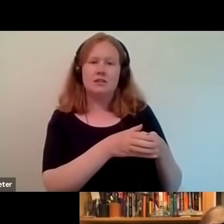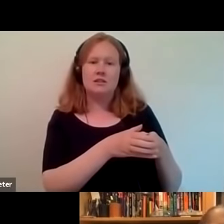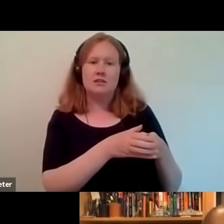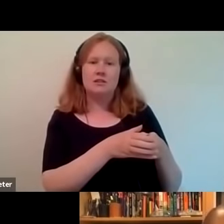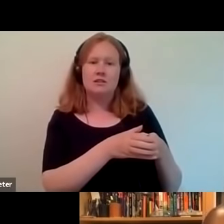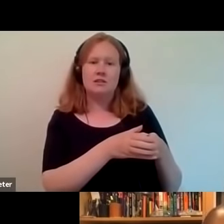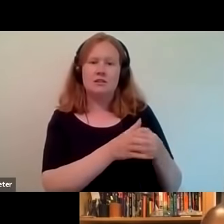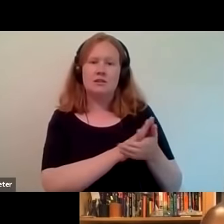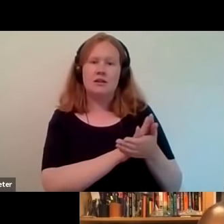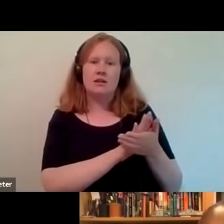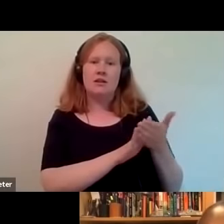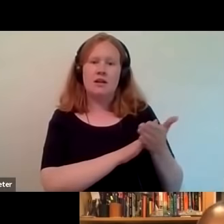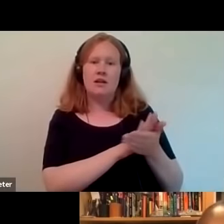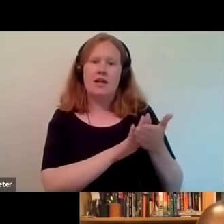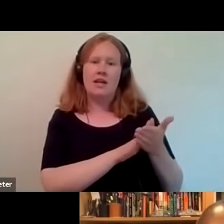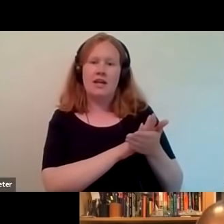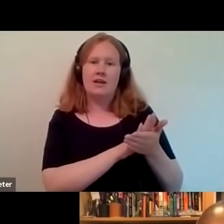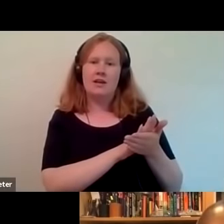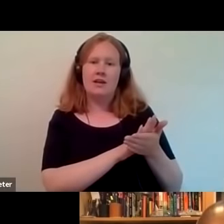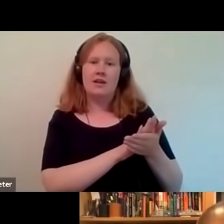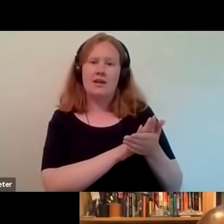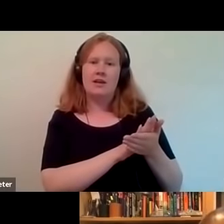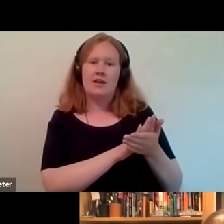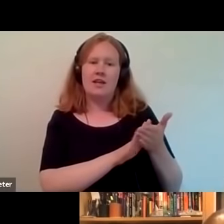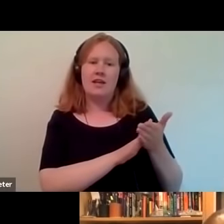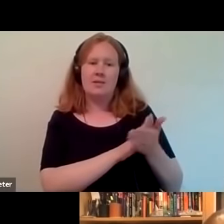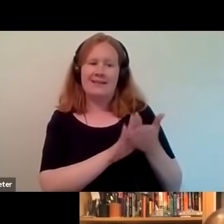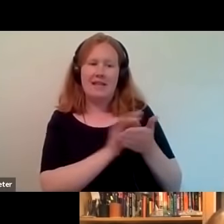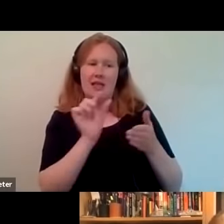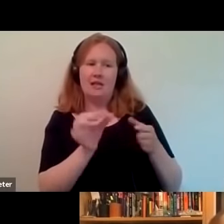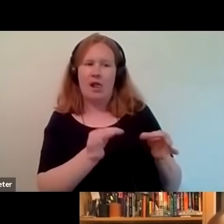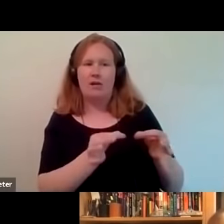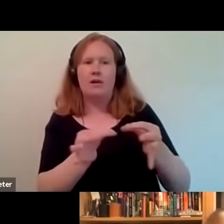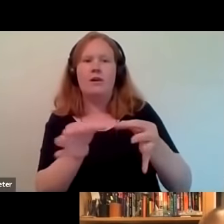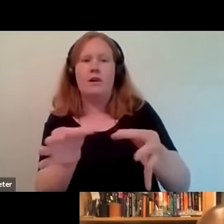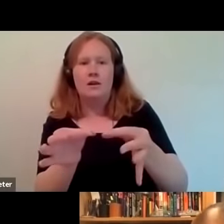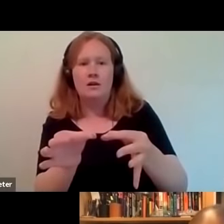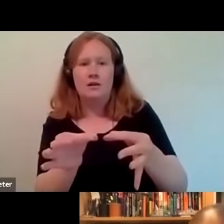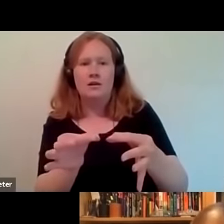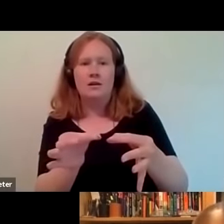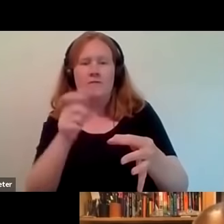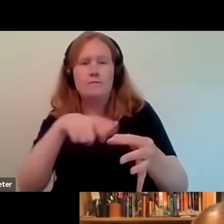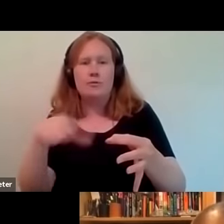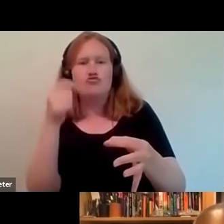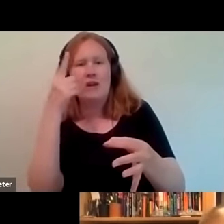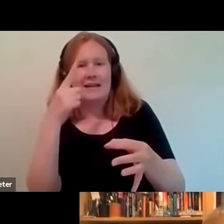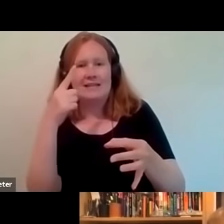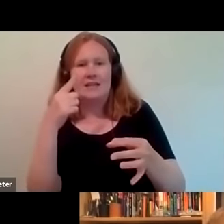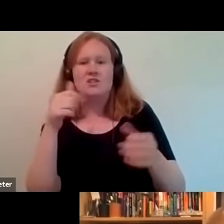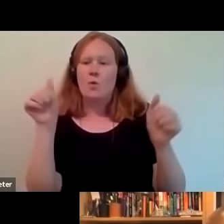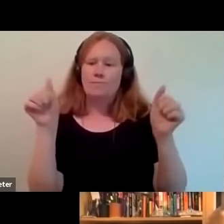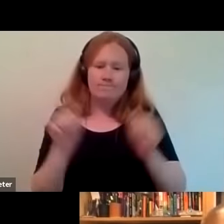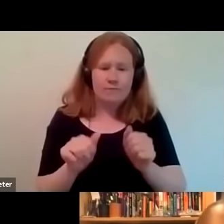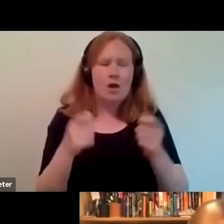there's a lag in the take-up of that contribution across all fields so in the first instance you get less press you get